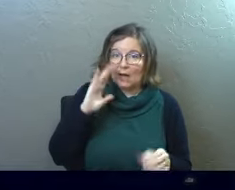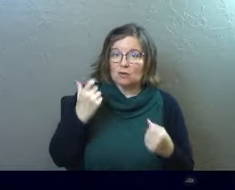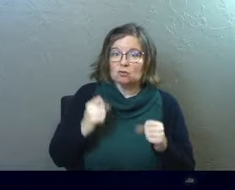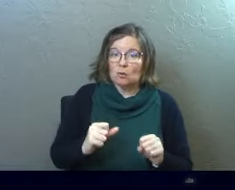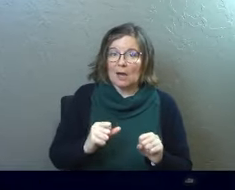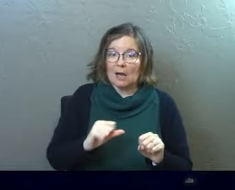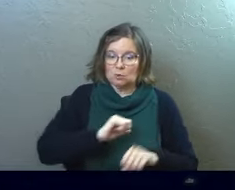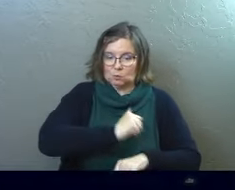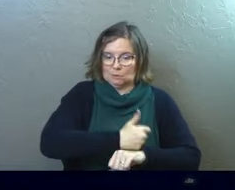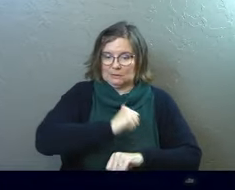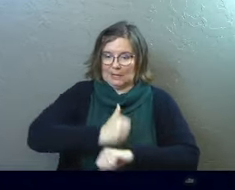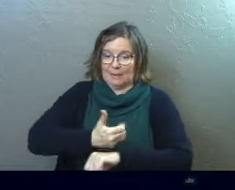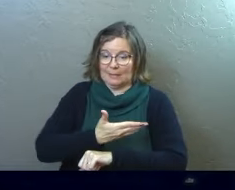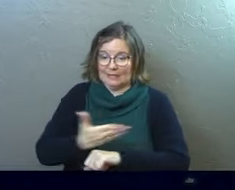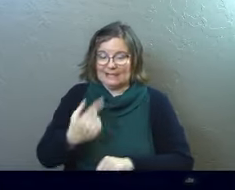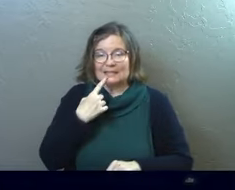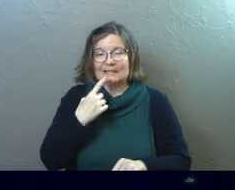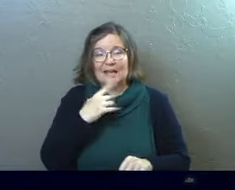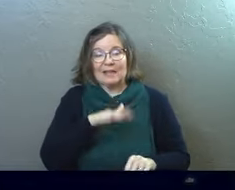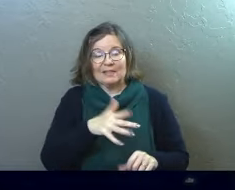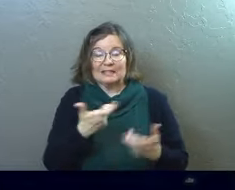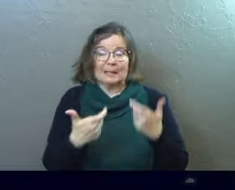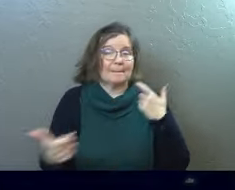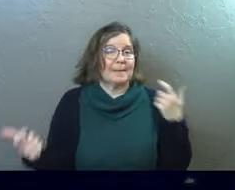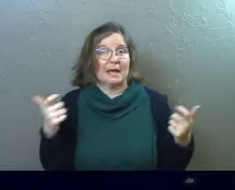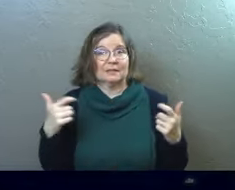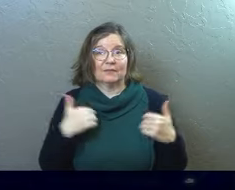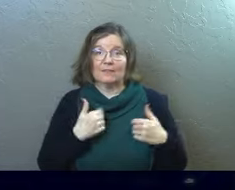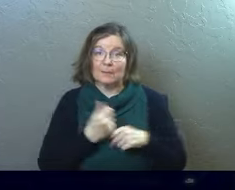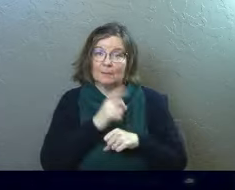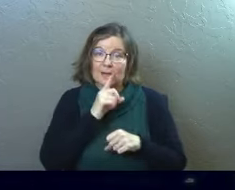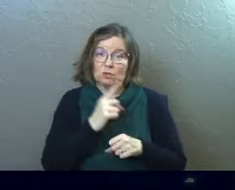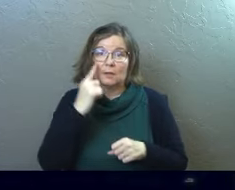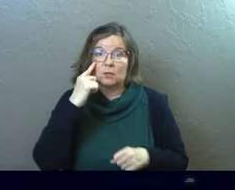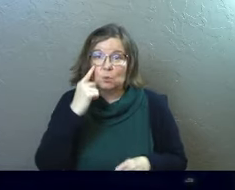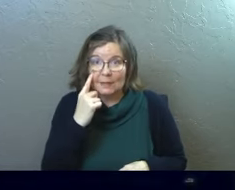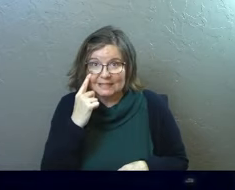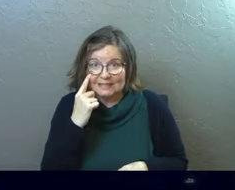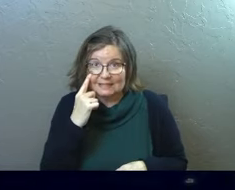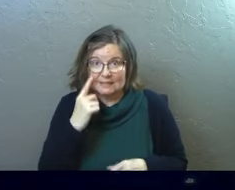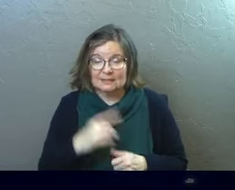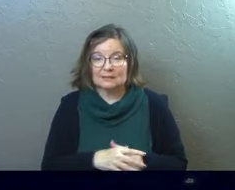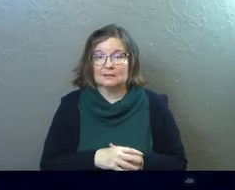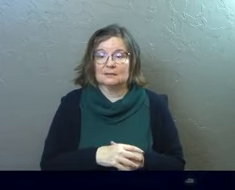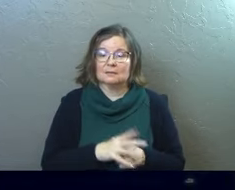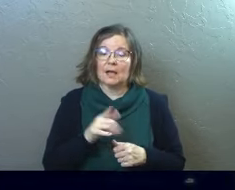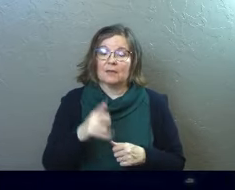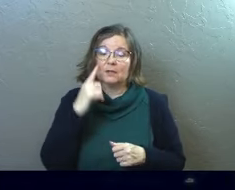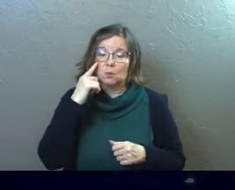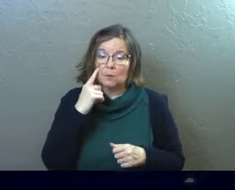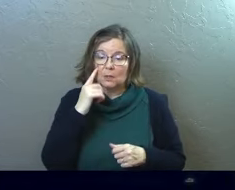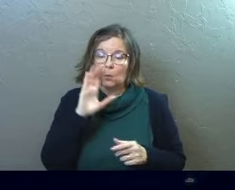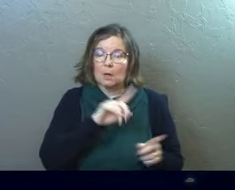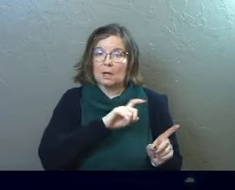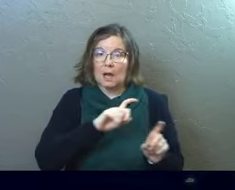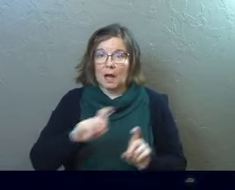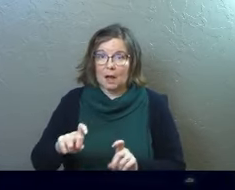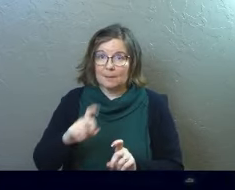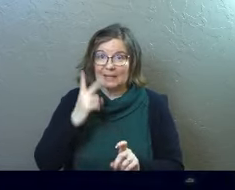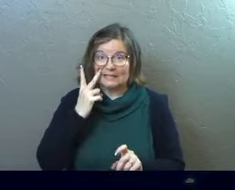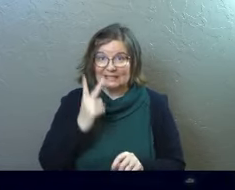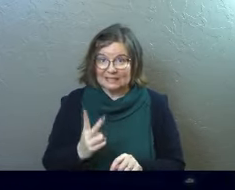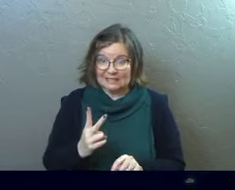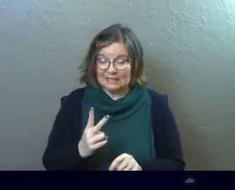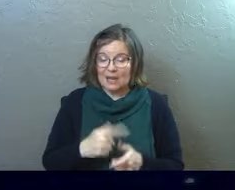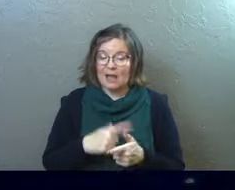is trying to orchestrate this thing? He says, this is a massive and I've got to make sure there's witnesses. And these witnesses are going to come and see